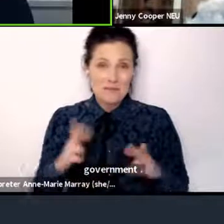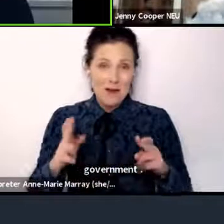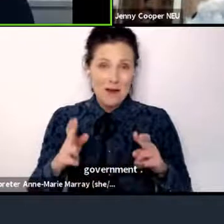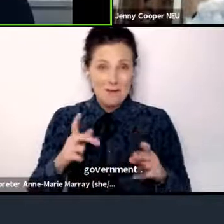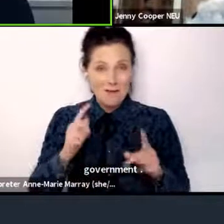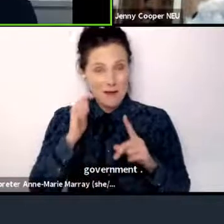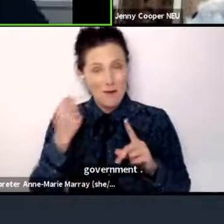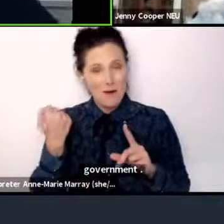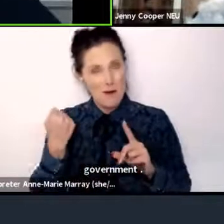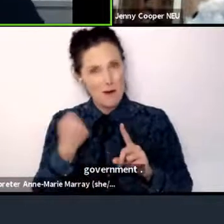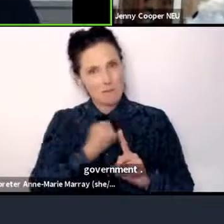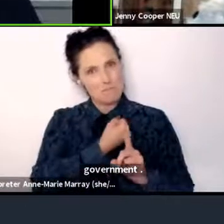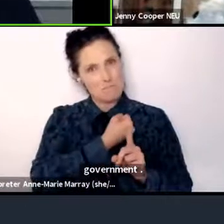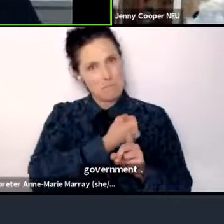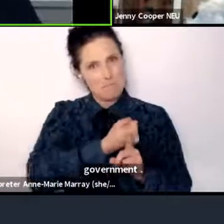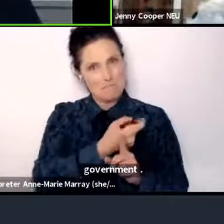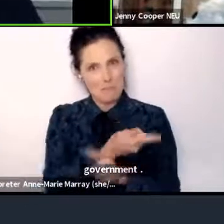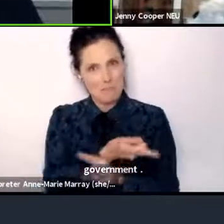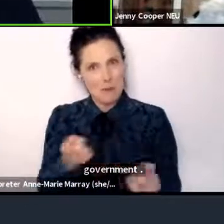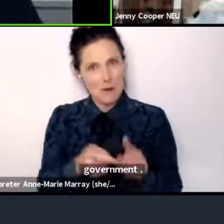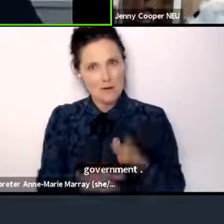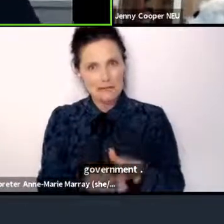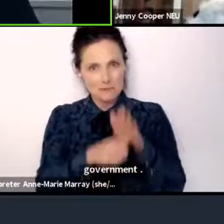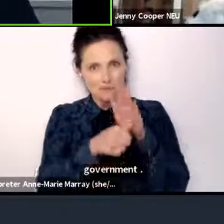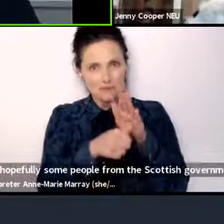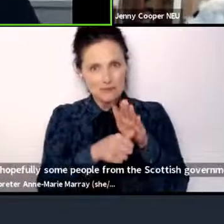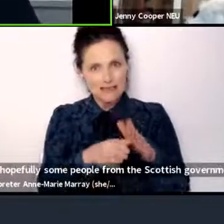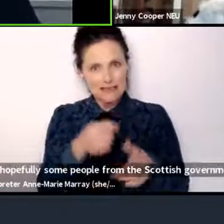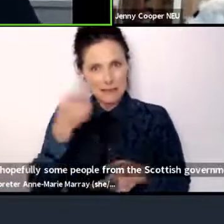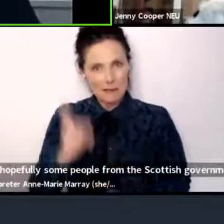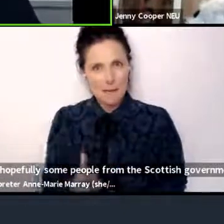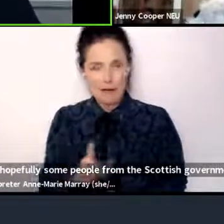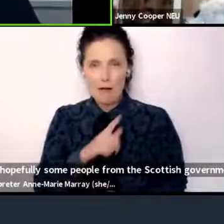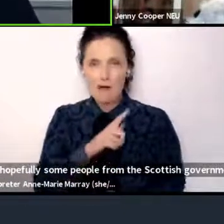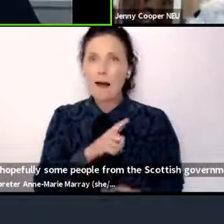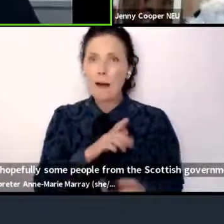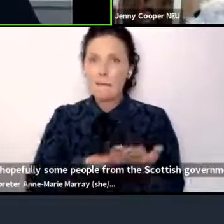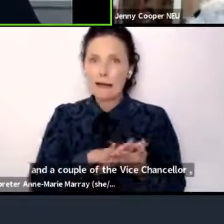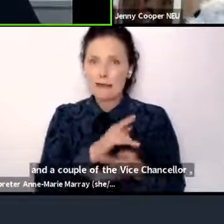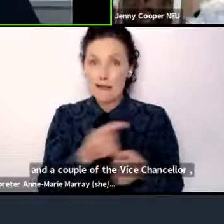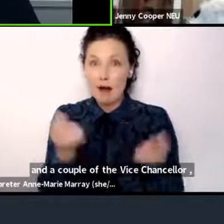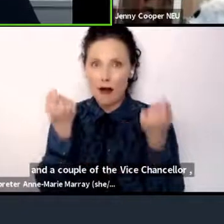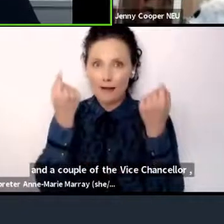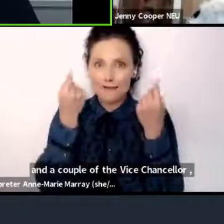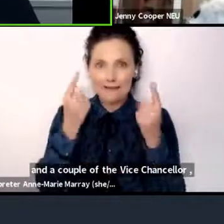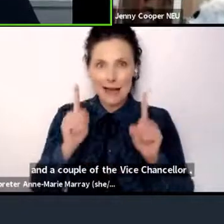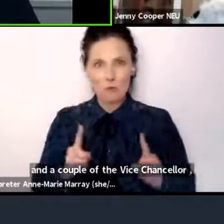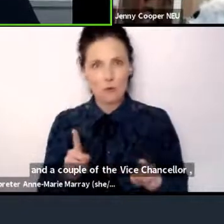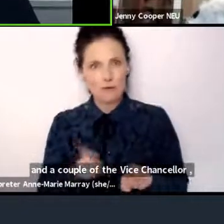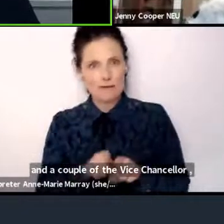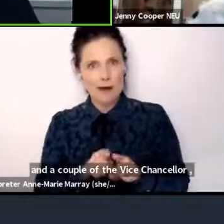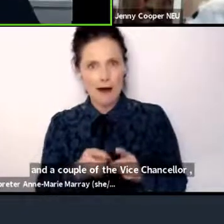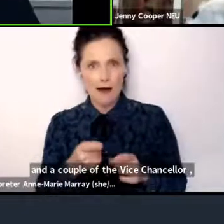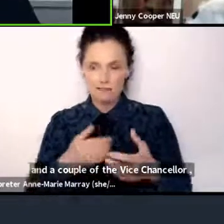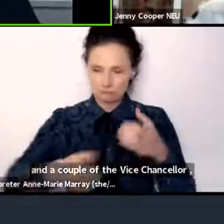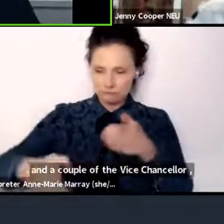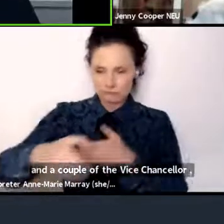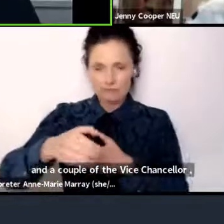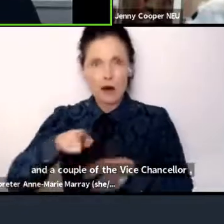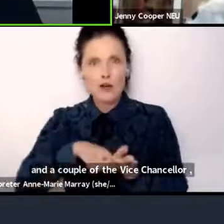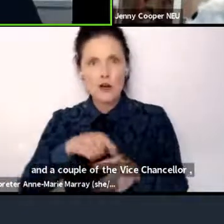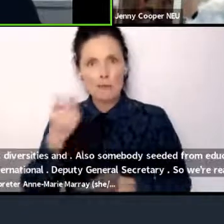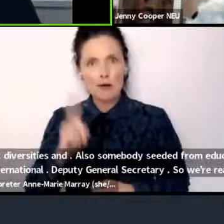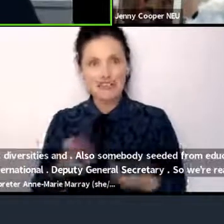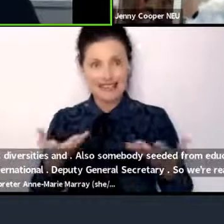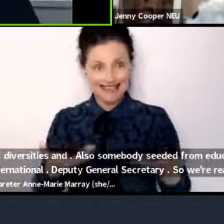mark on those senior civil servants and they'll actually understand what it's like to be a young person in a climate emergency and ecological